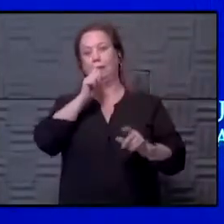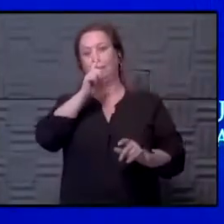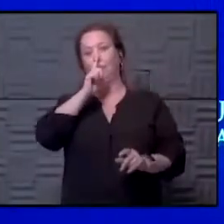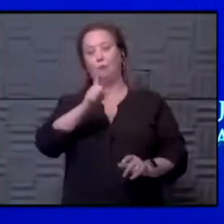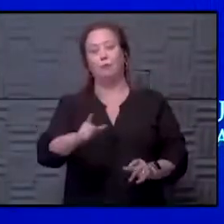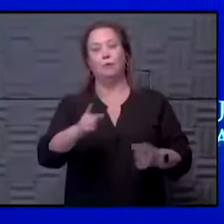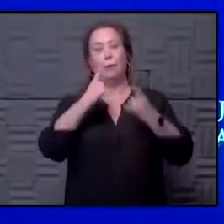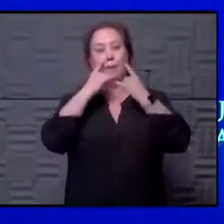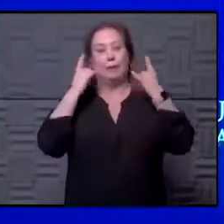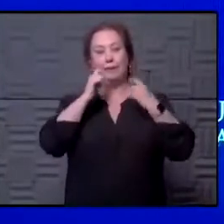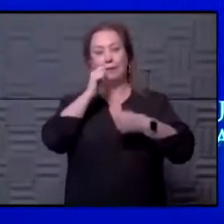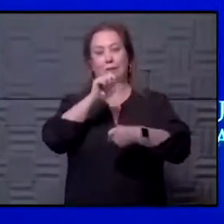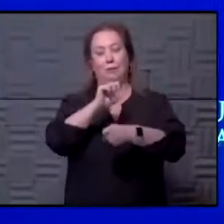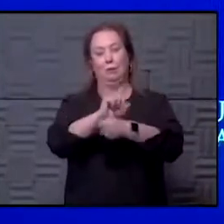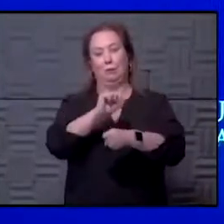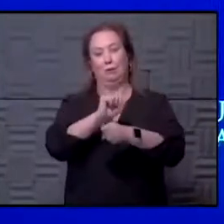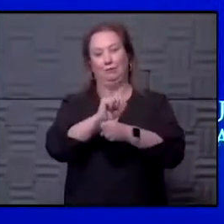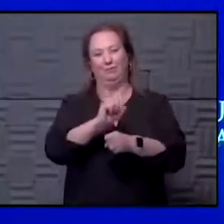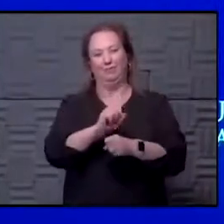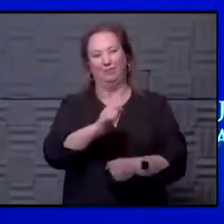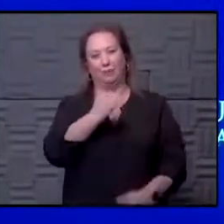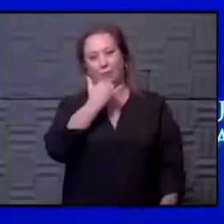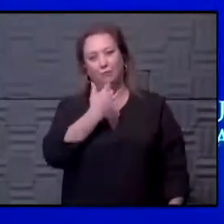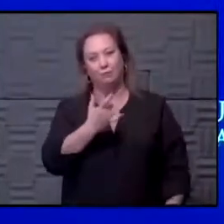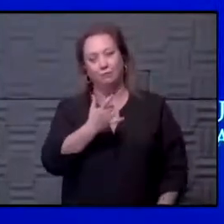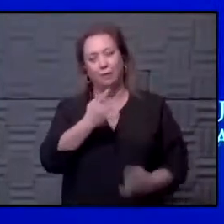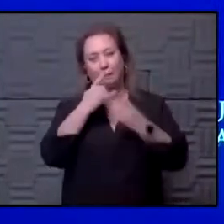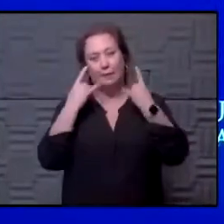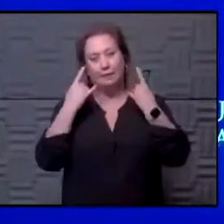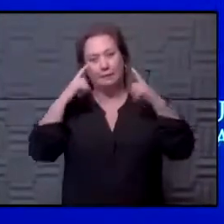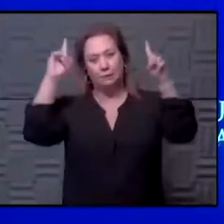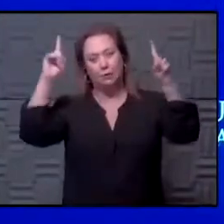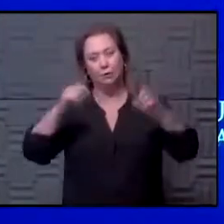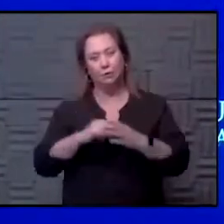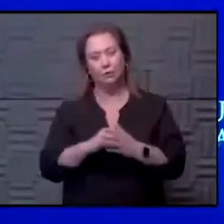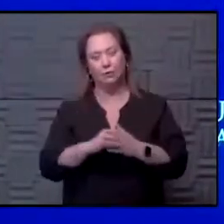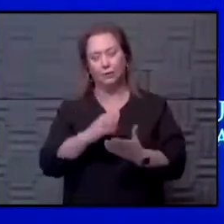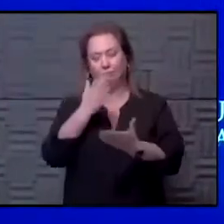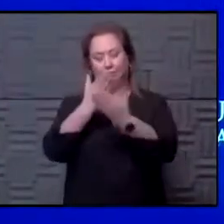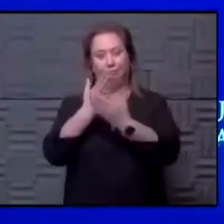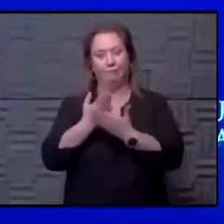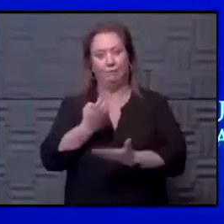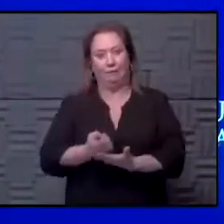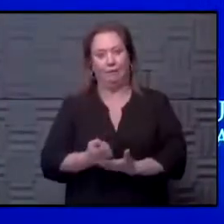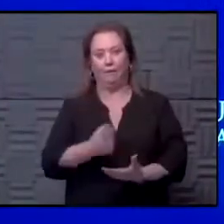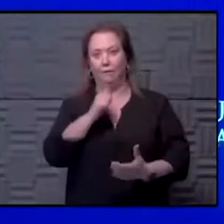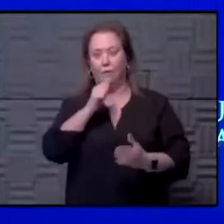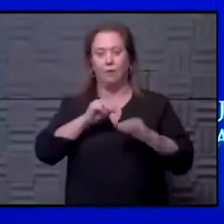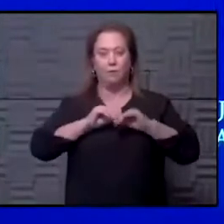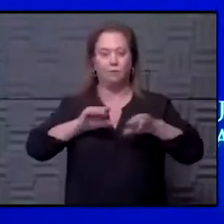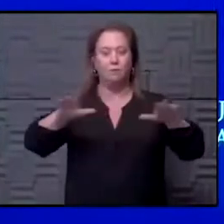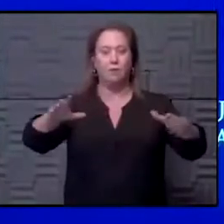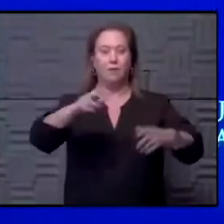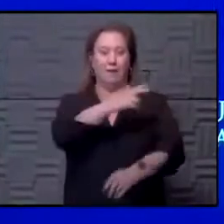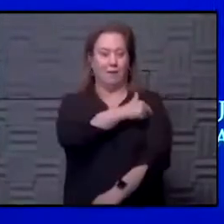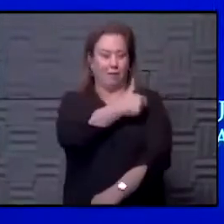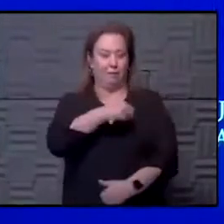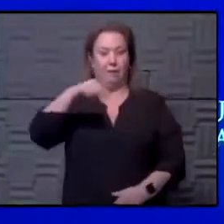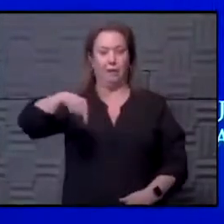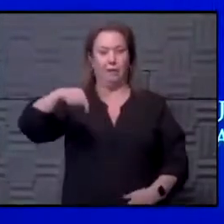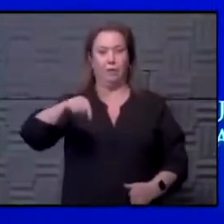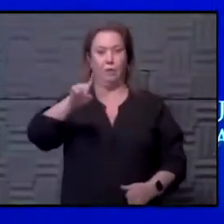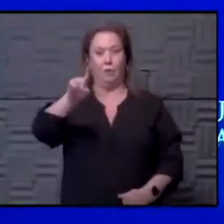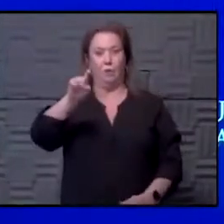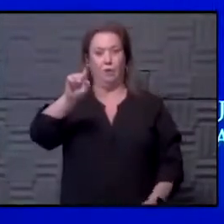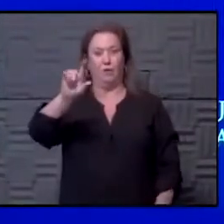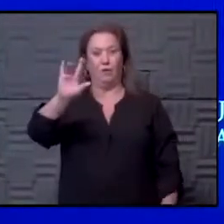true. You're just wrong. I'm sorry. It's just wrong. The evidence is incontrovertible. If we don't spread it in a hospital when we have